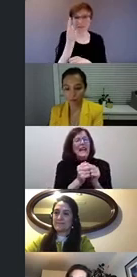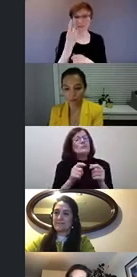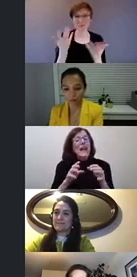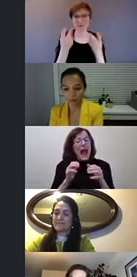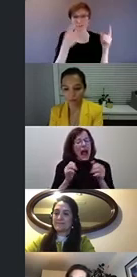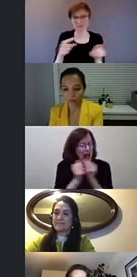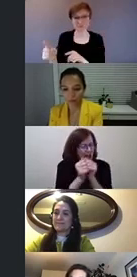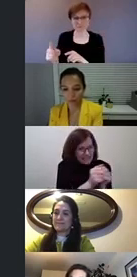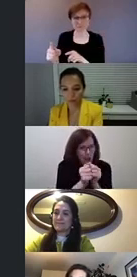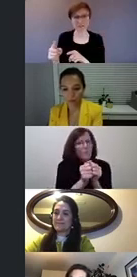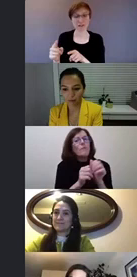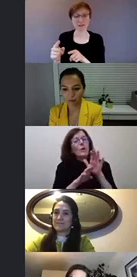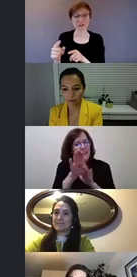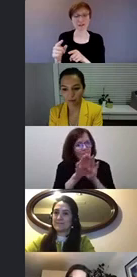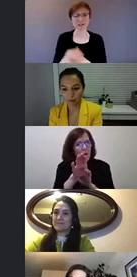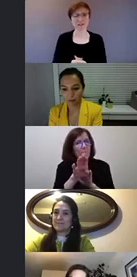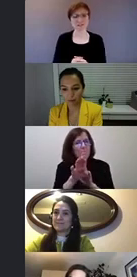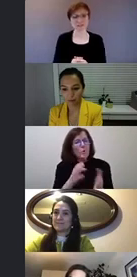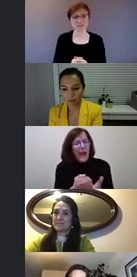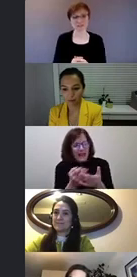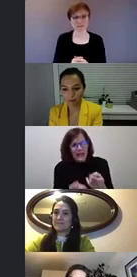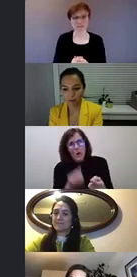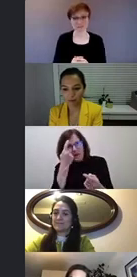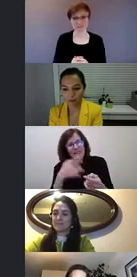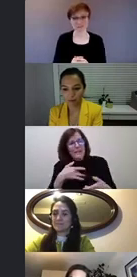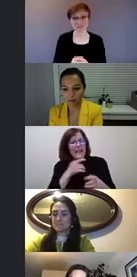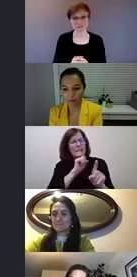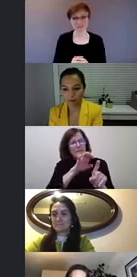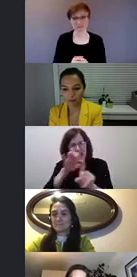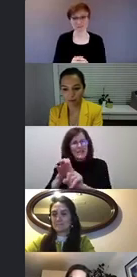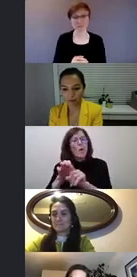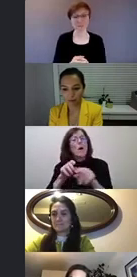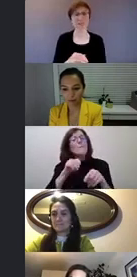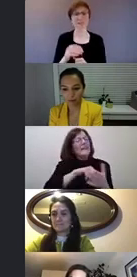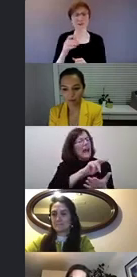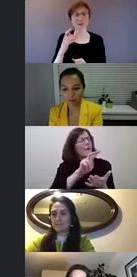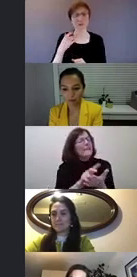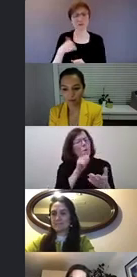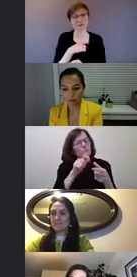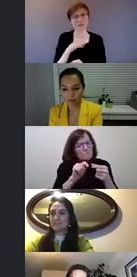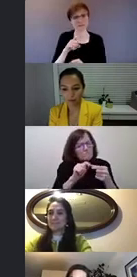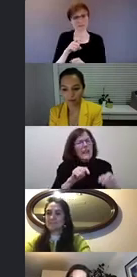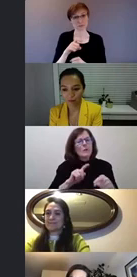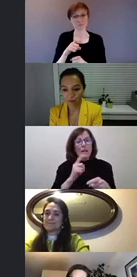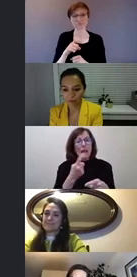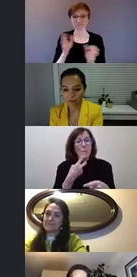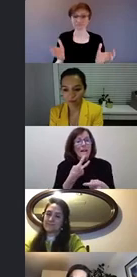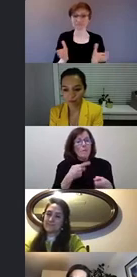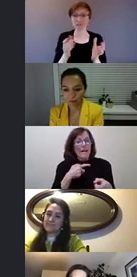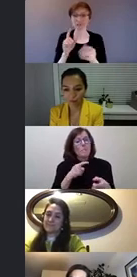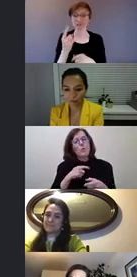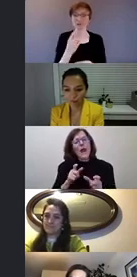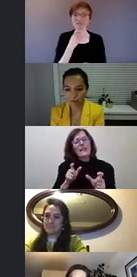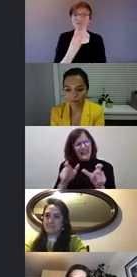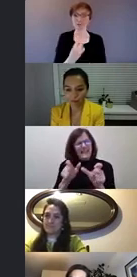but ultimately as I mentioned in the video to allow for first voice advocacy you know that's what it comes down to we